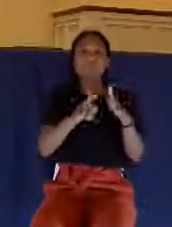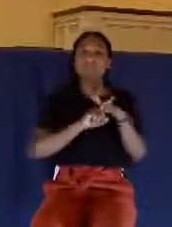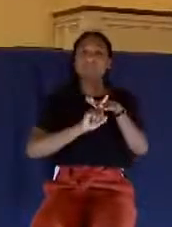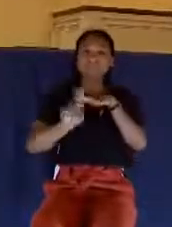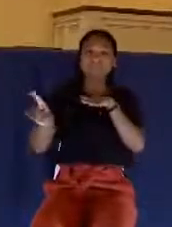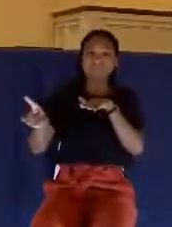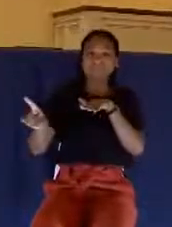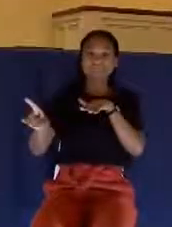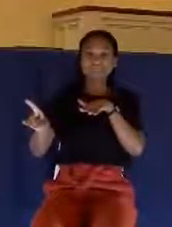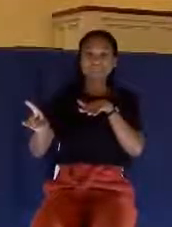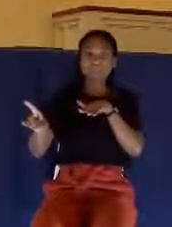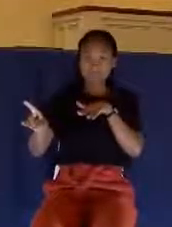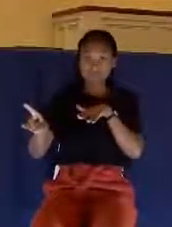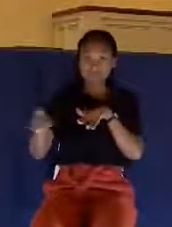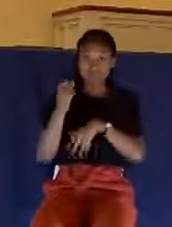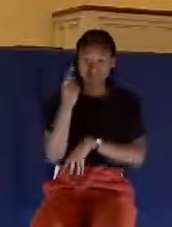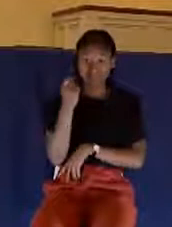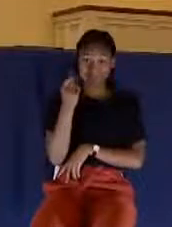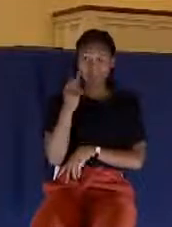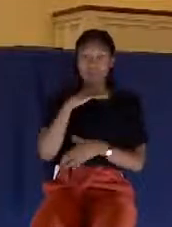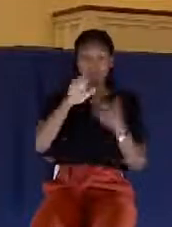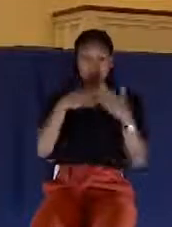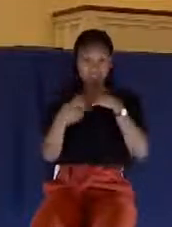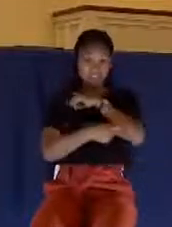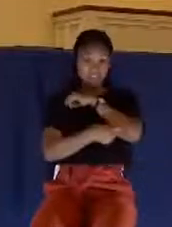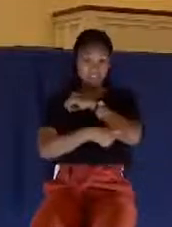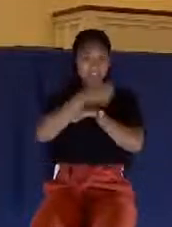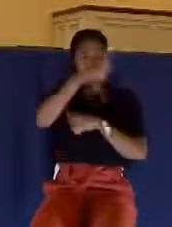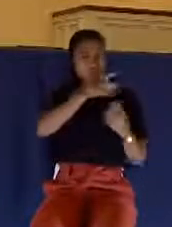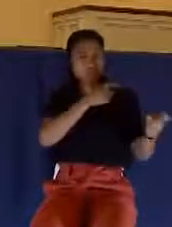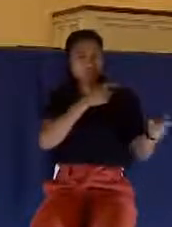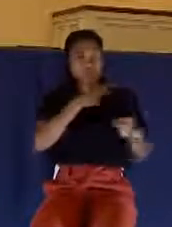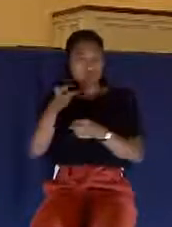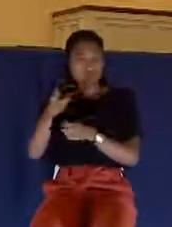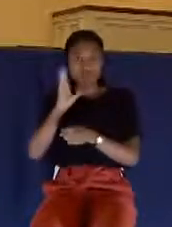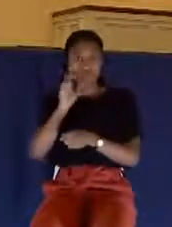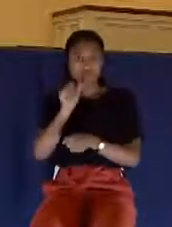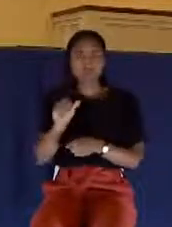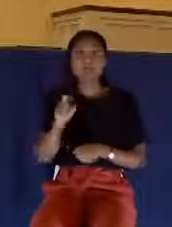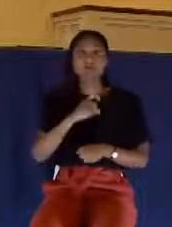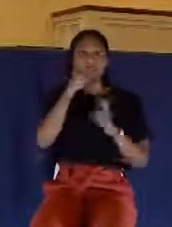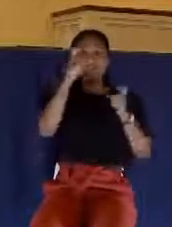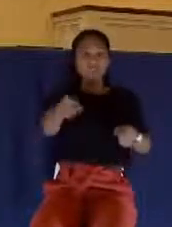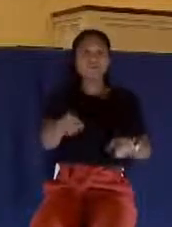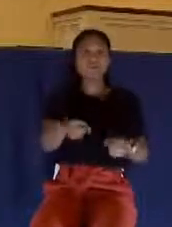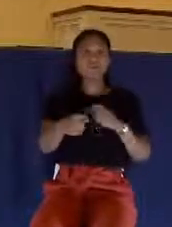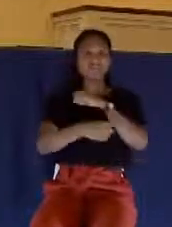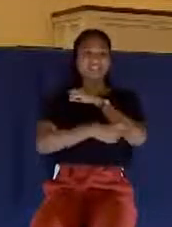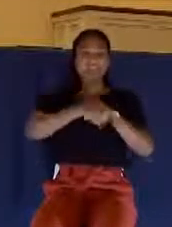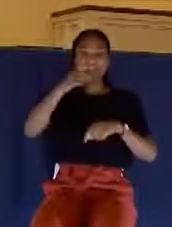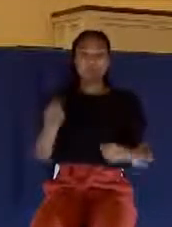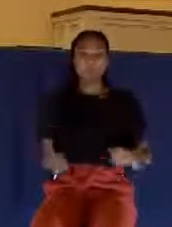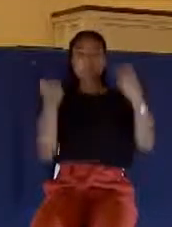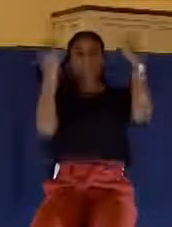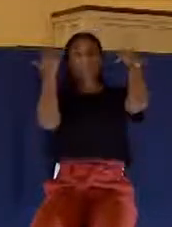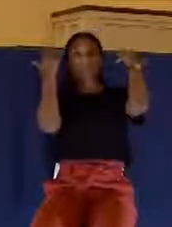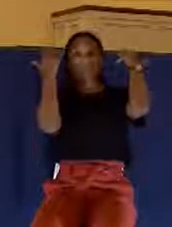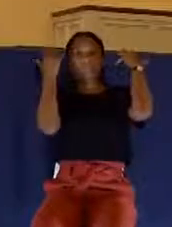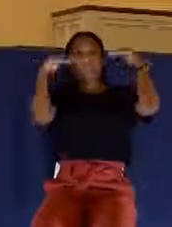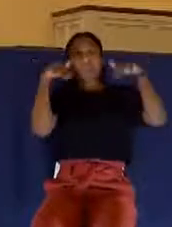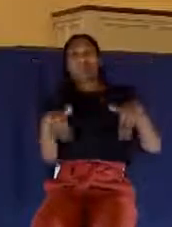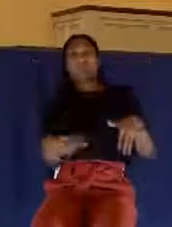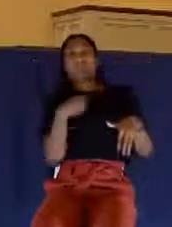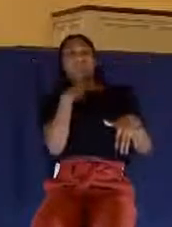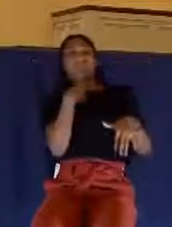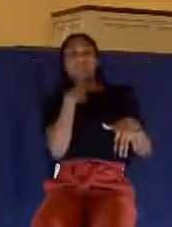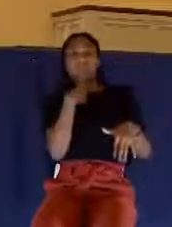you face is controlled by God. He'll never let it overwhelm you to the point where you have no choice. It's common to man. You'll never